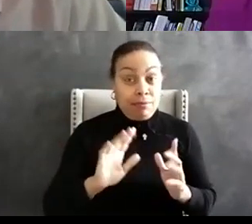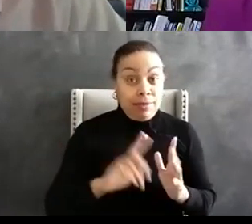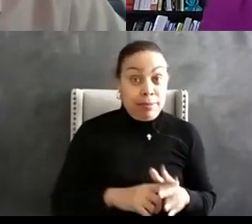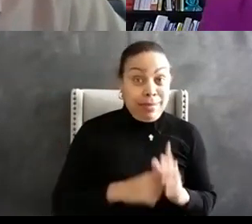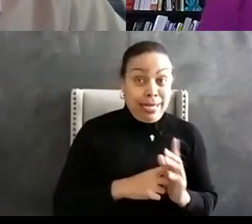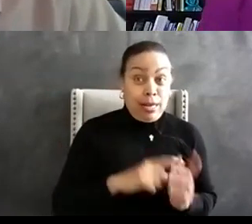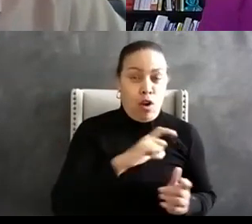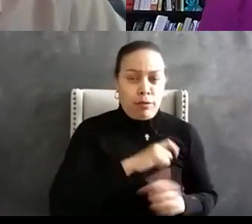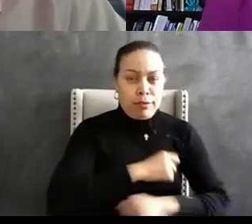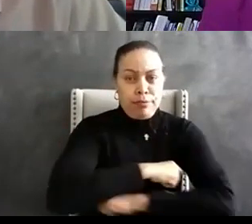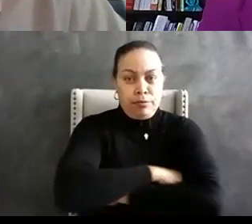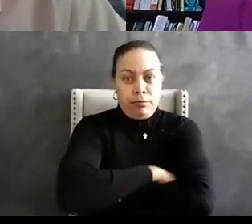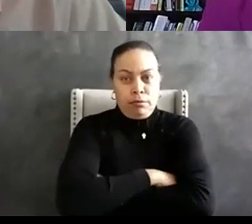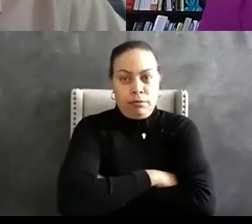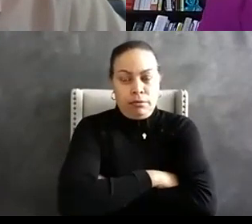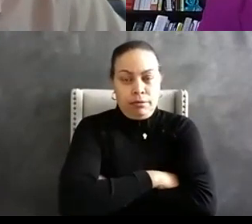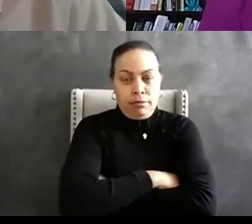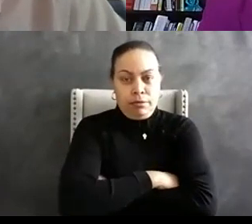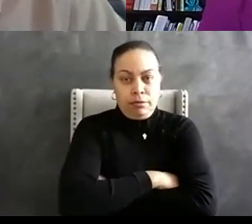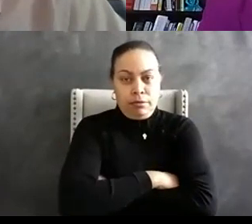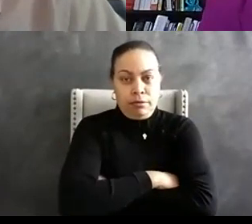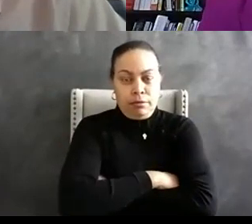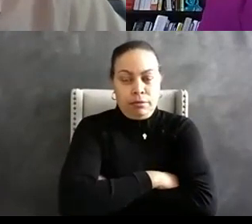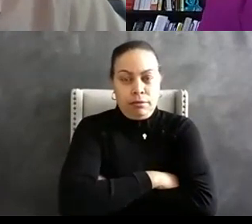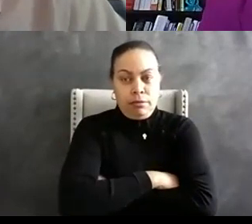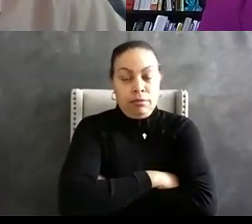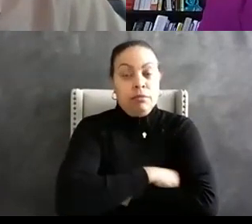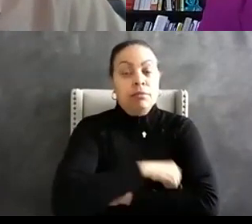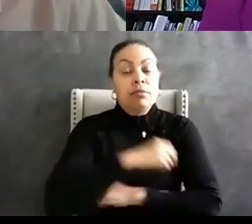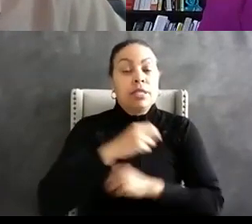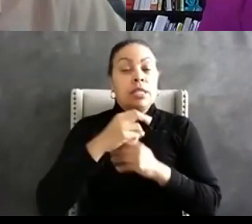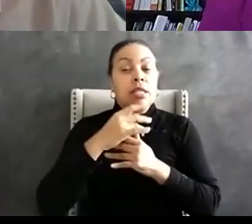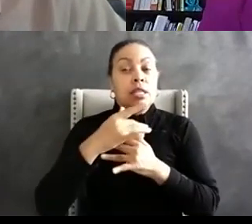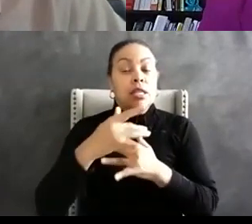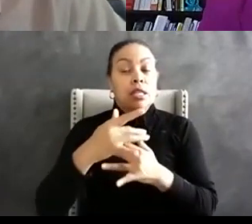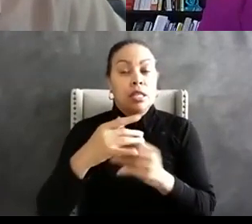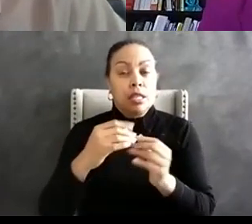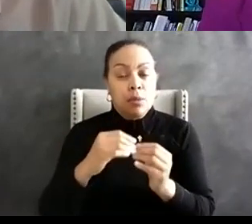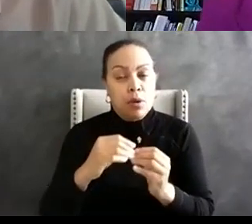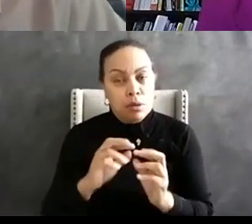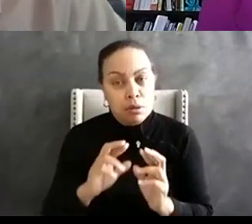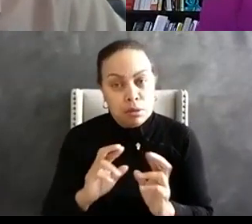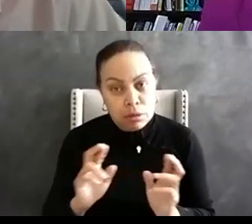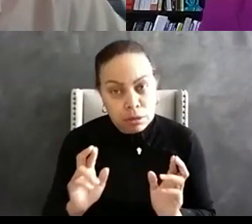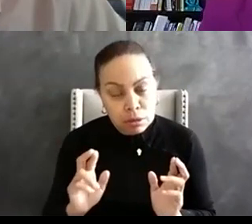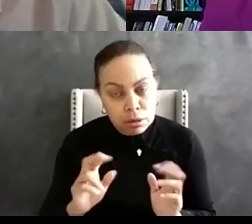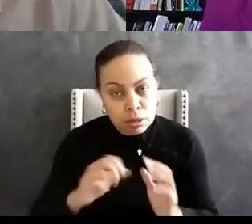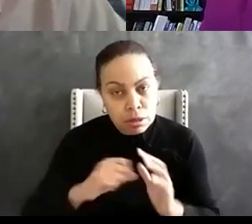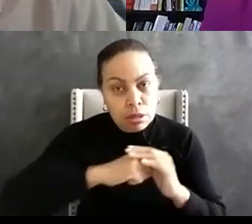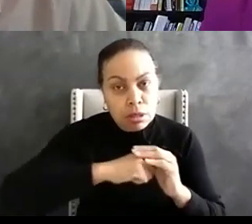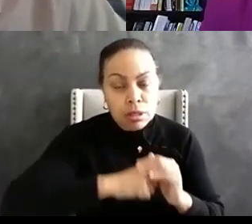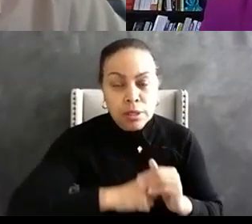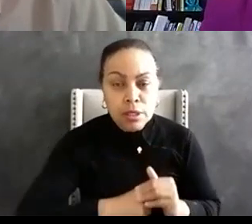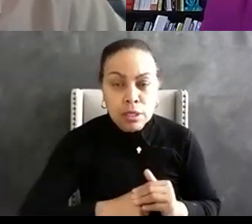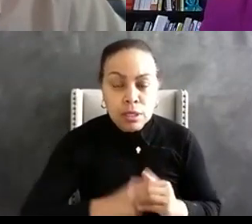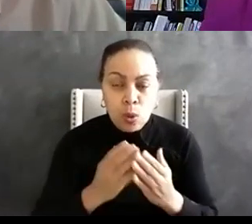were sitting there like this right by the end of the training they were leaning in to hear what we had to say and the compliment at the end of